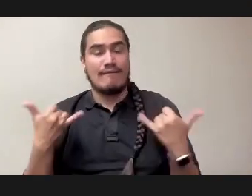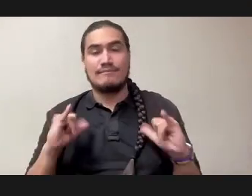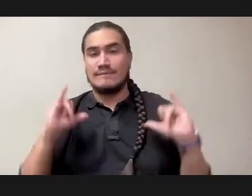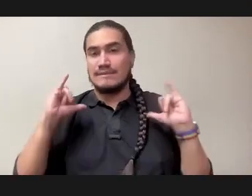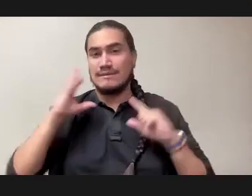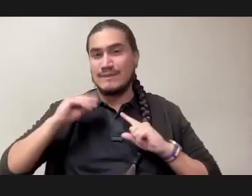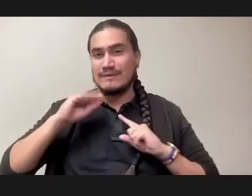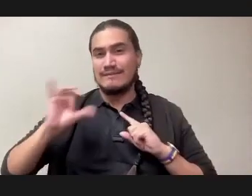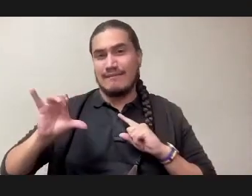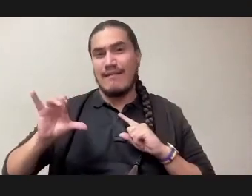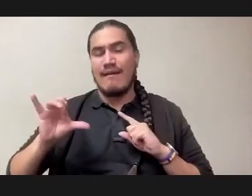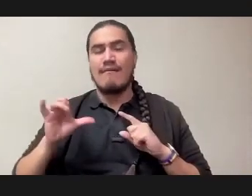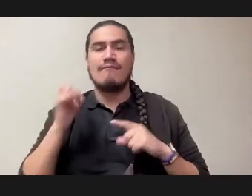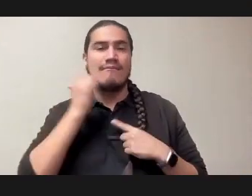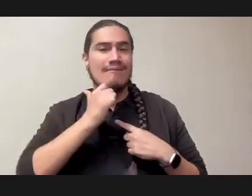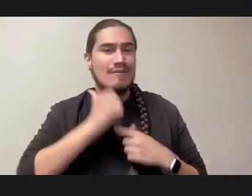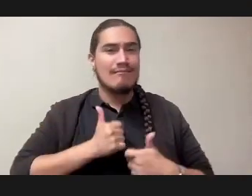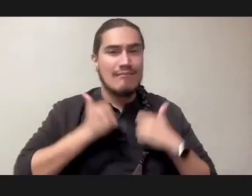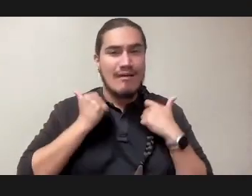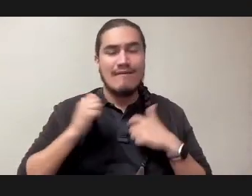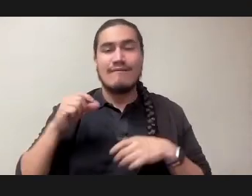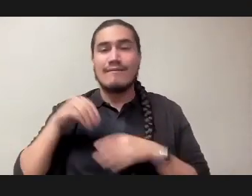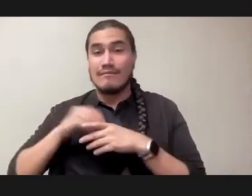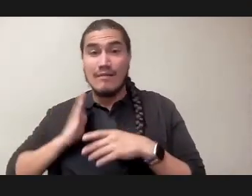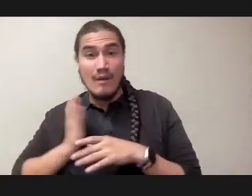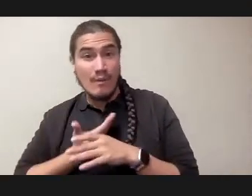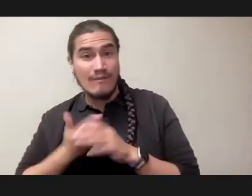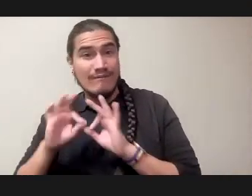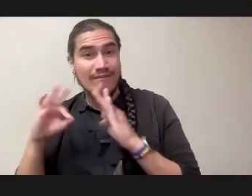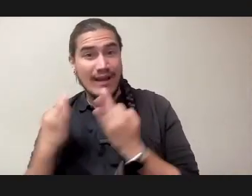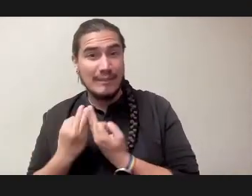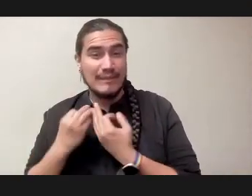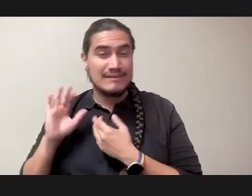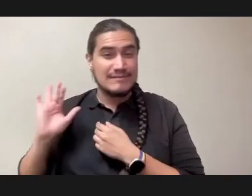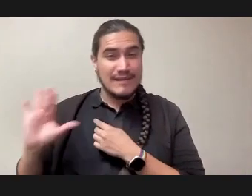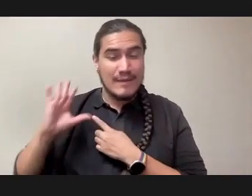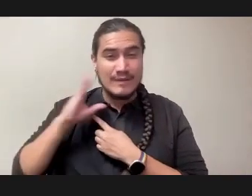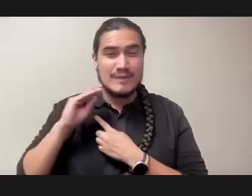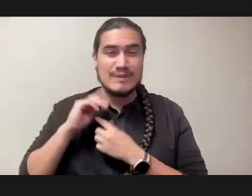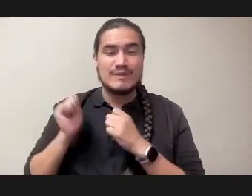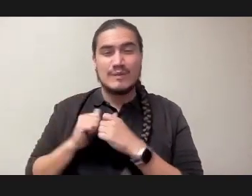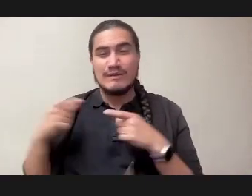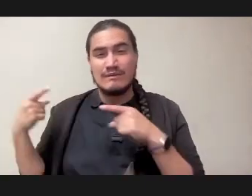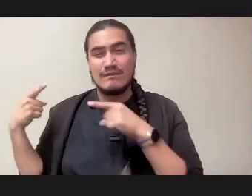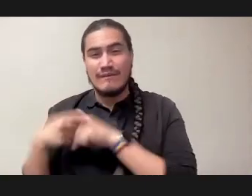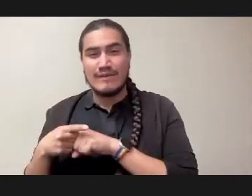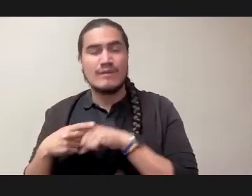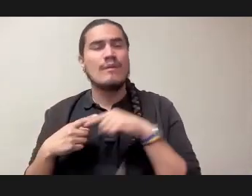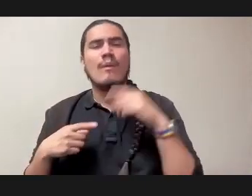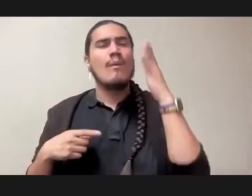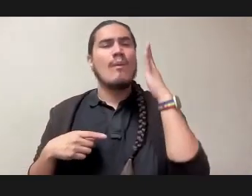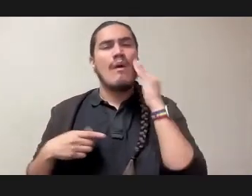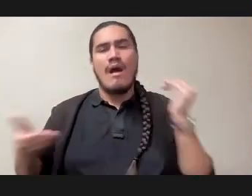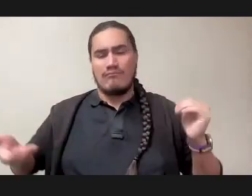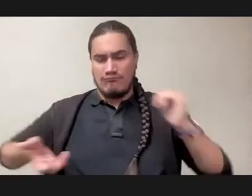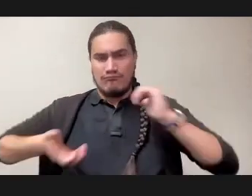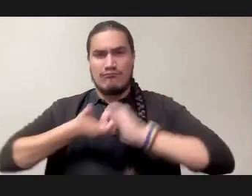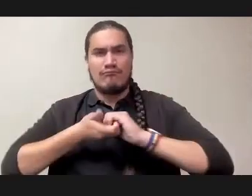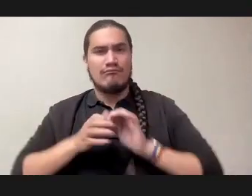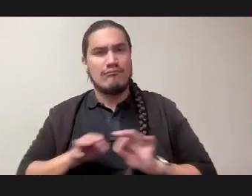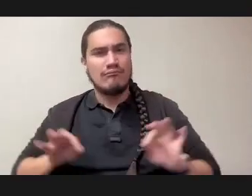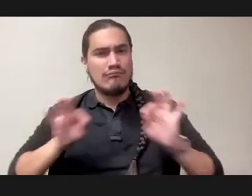lives, in our families as well, right? So again, why should we be in solidarity? And I want to sit with that